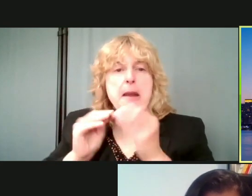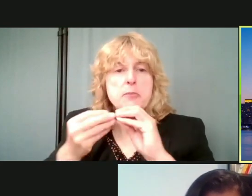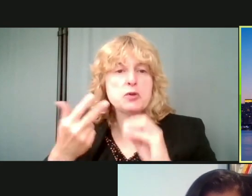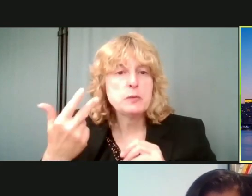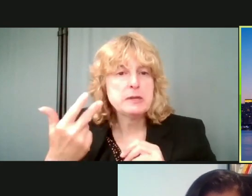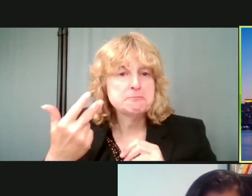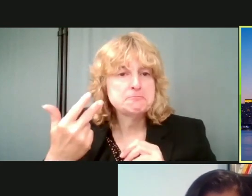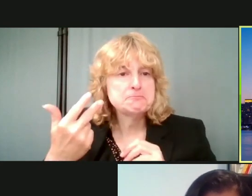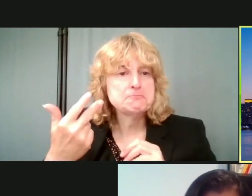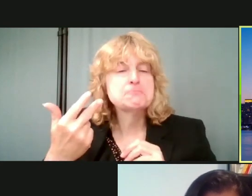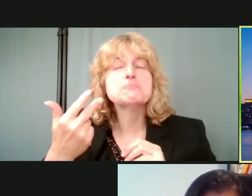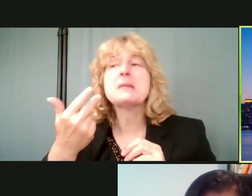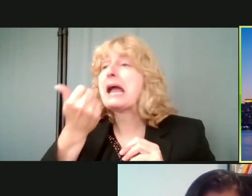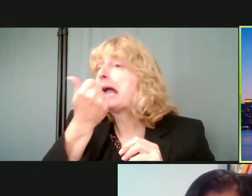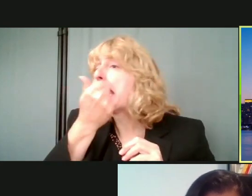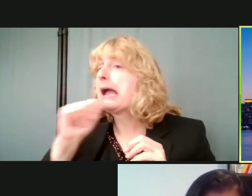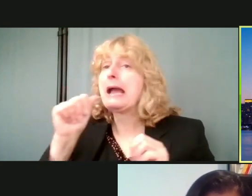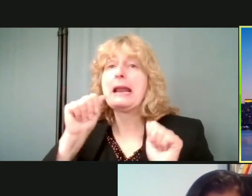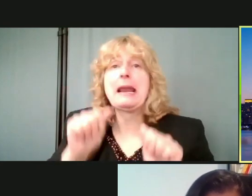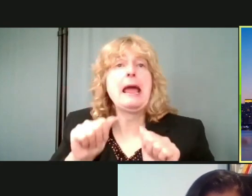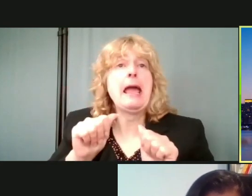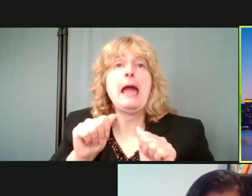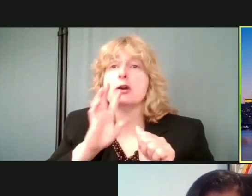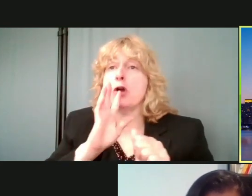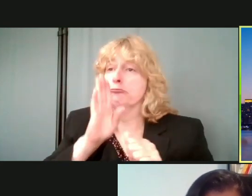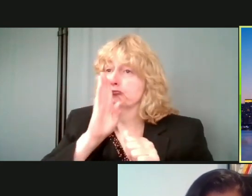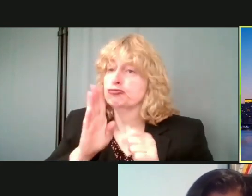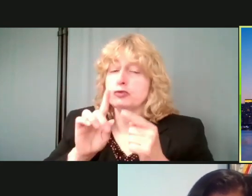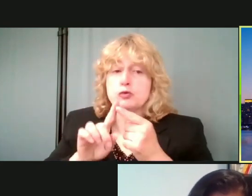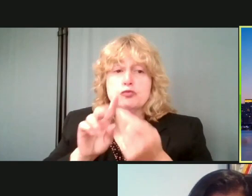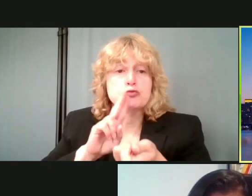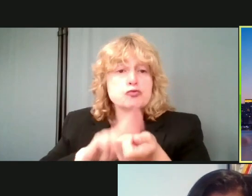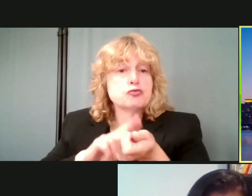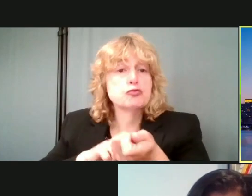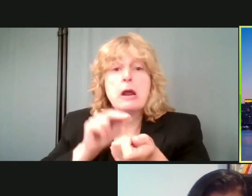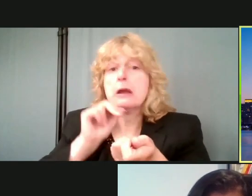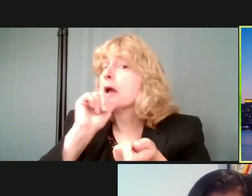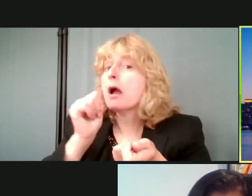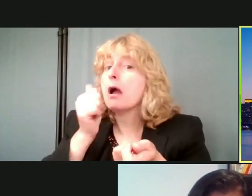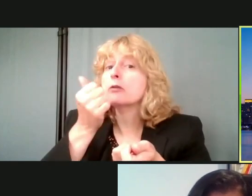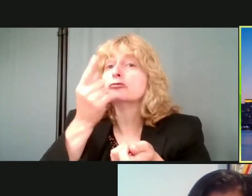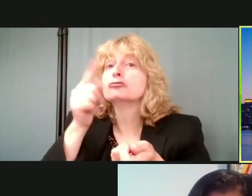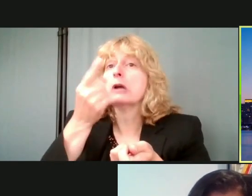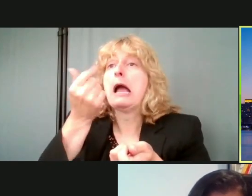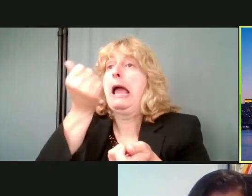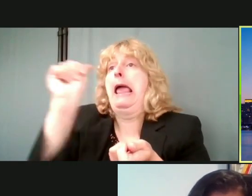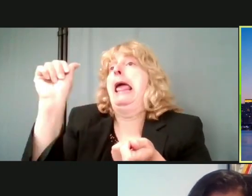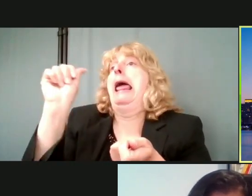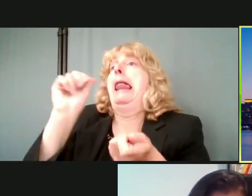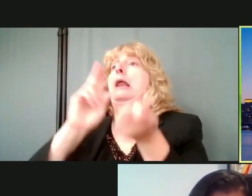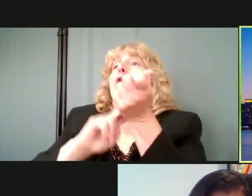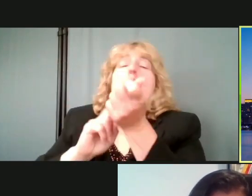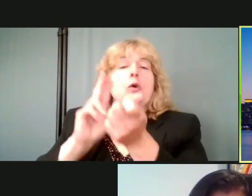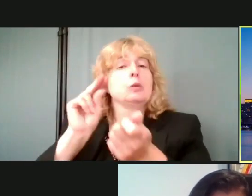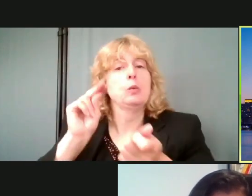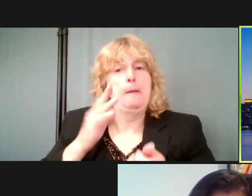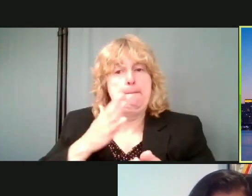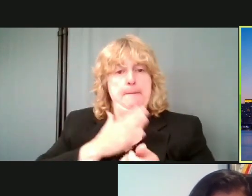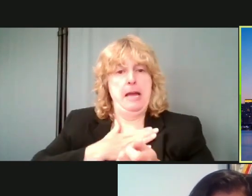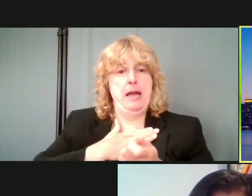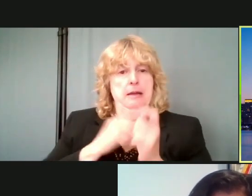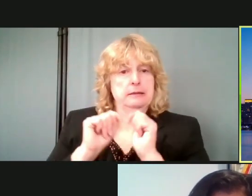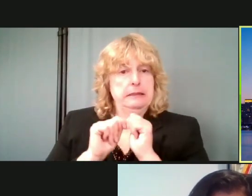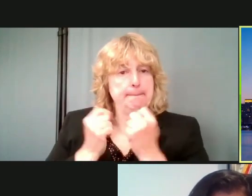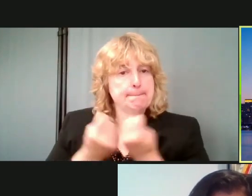And anyone can talk to a nurse. It's not just any nurse. It's my team. My team, we